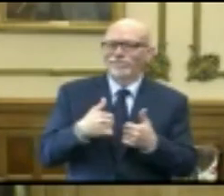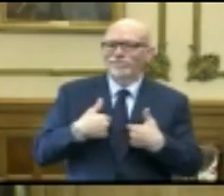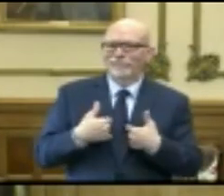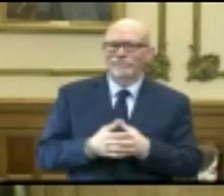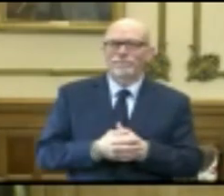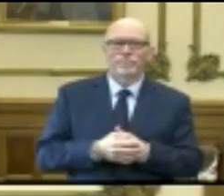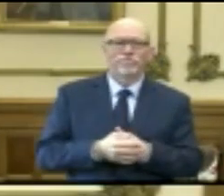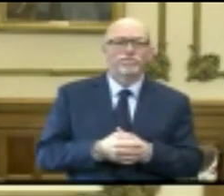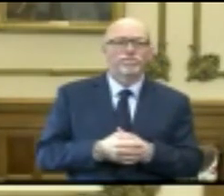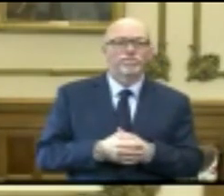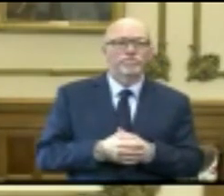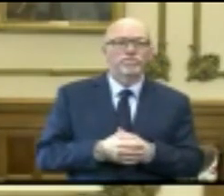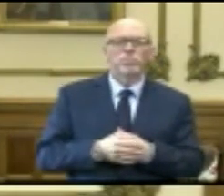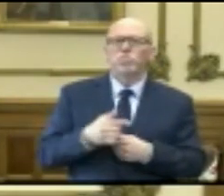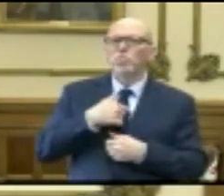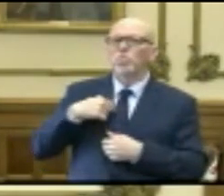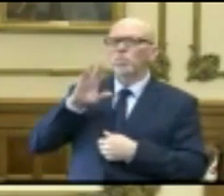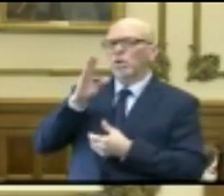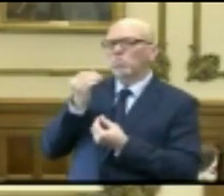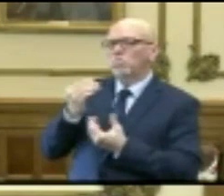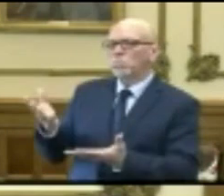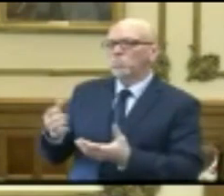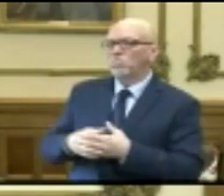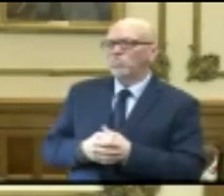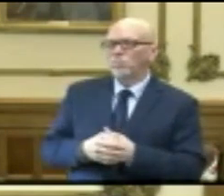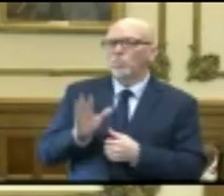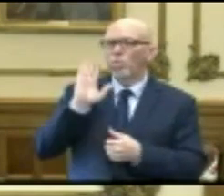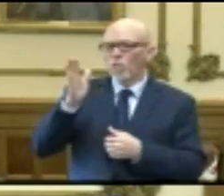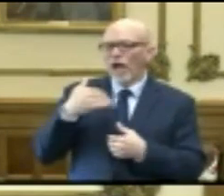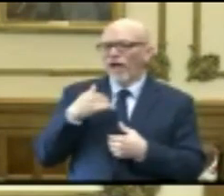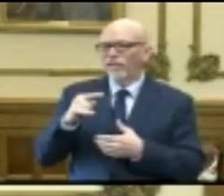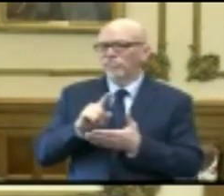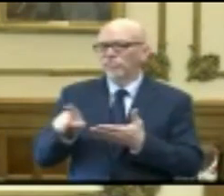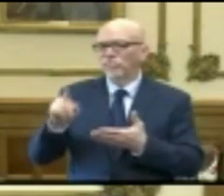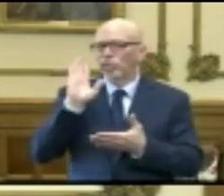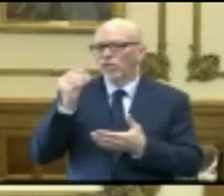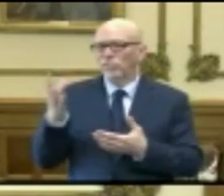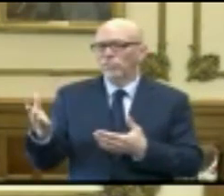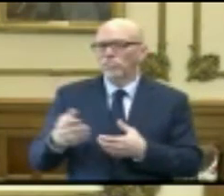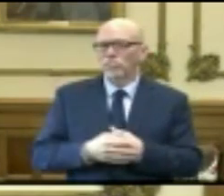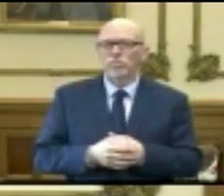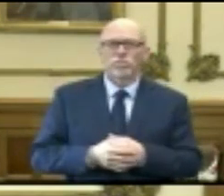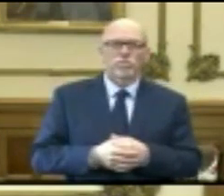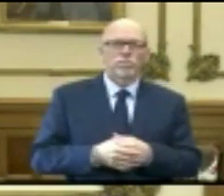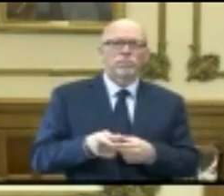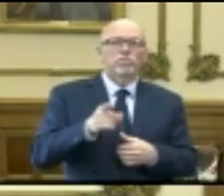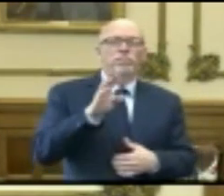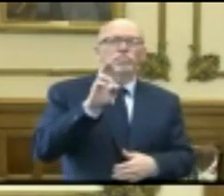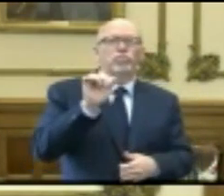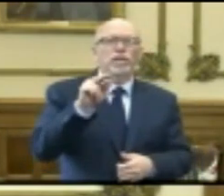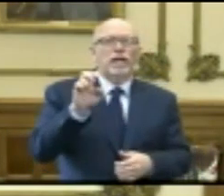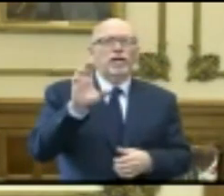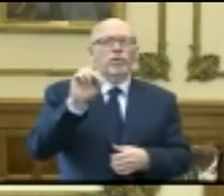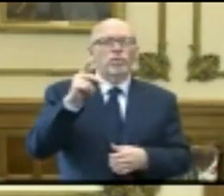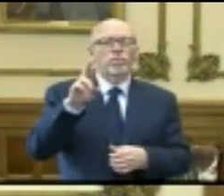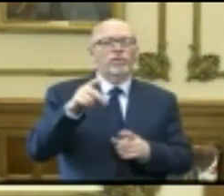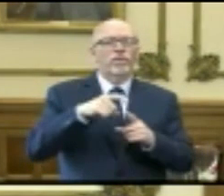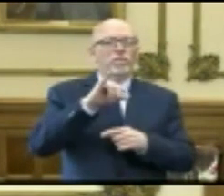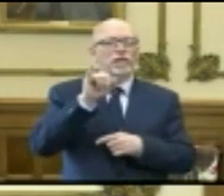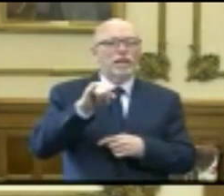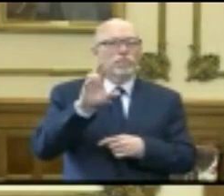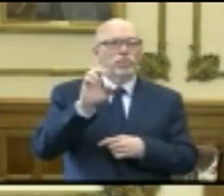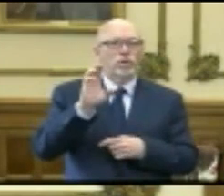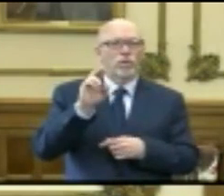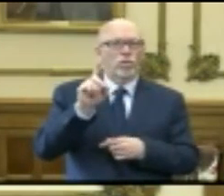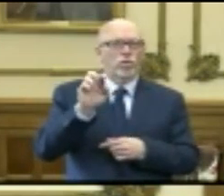head right now. We'll get you the info, Sherry. We'll get it to you directly. Brianna Cooper, the Indianapolis recorder.